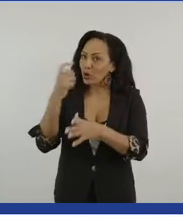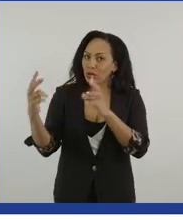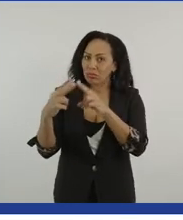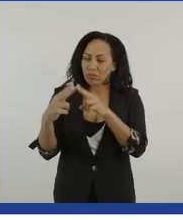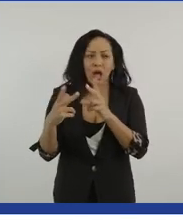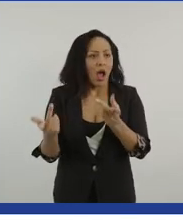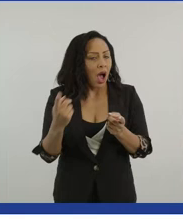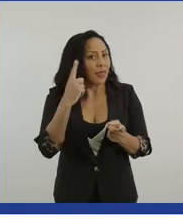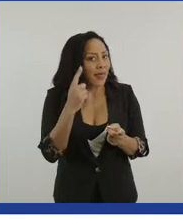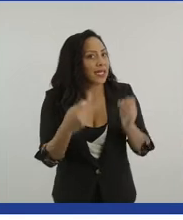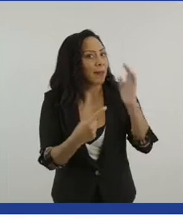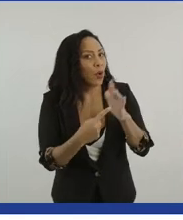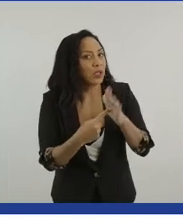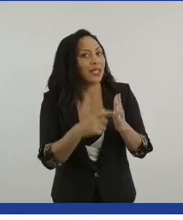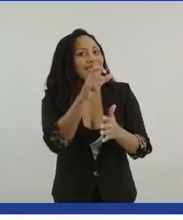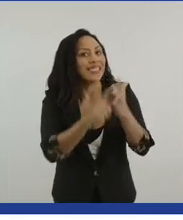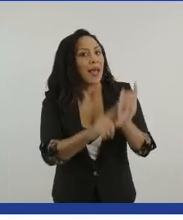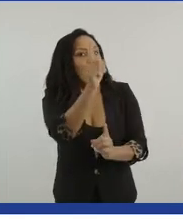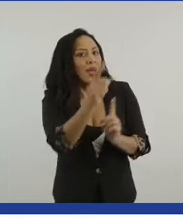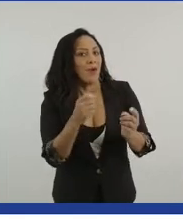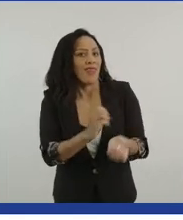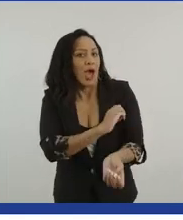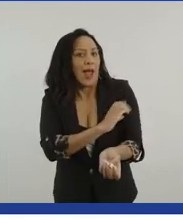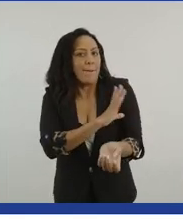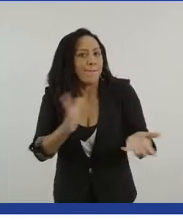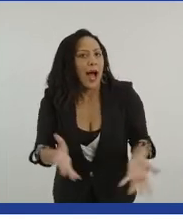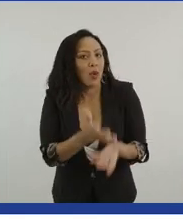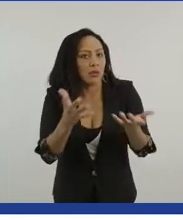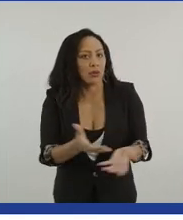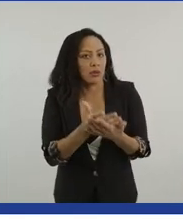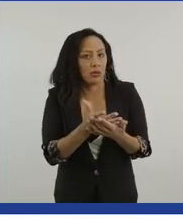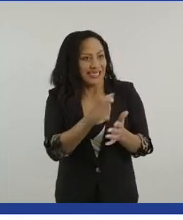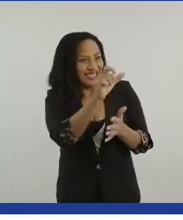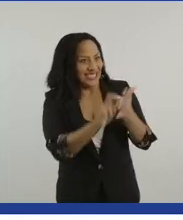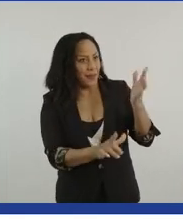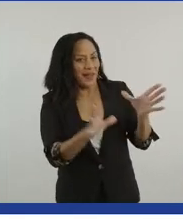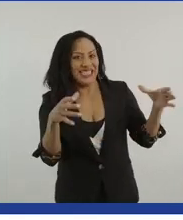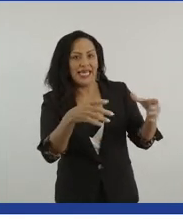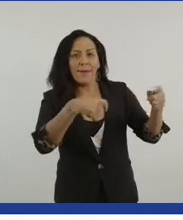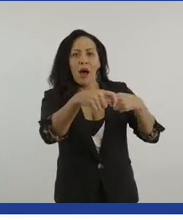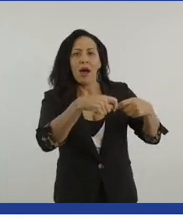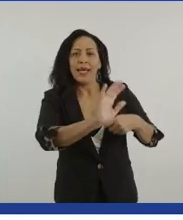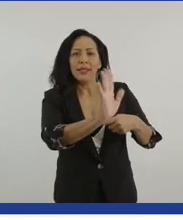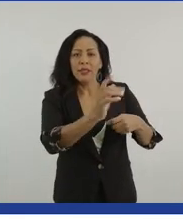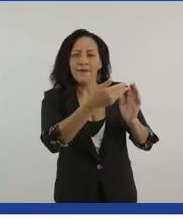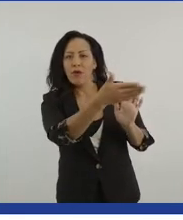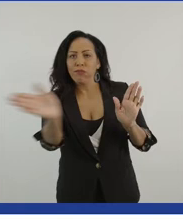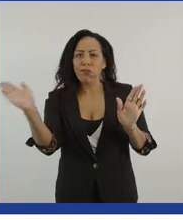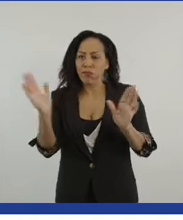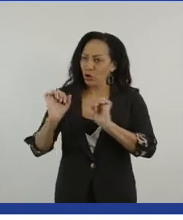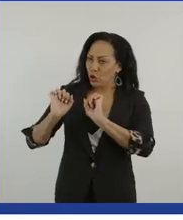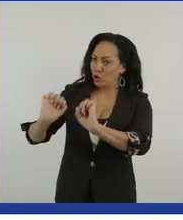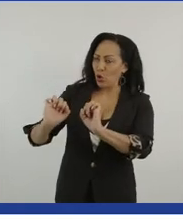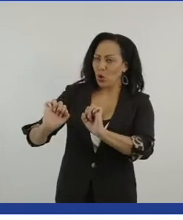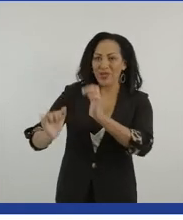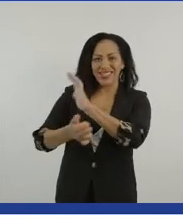disabled people. And, and not just for the disability market as well. I think your skill set is